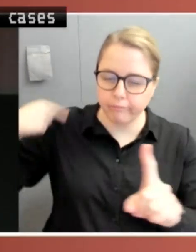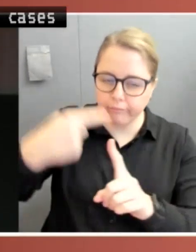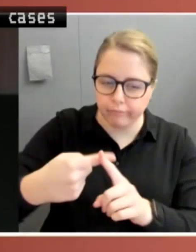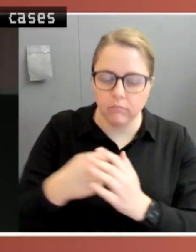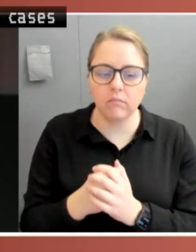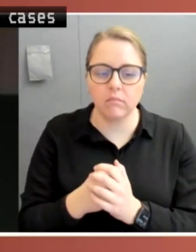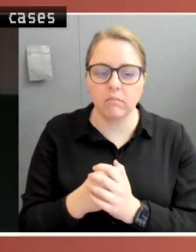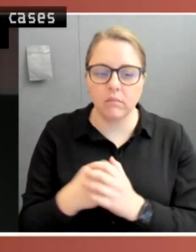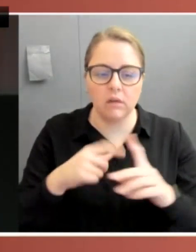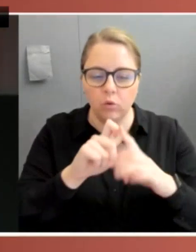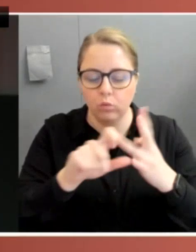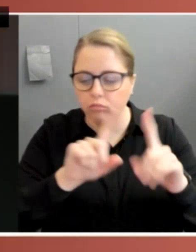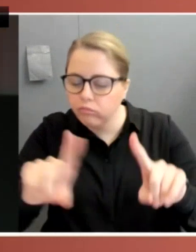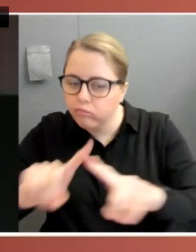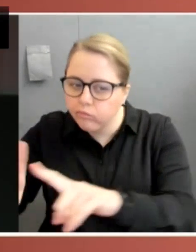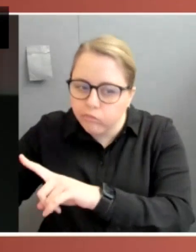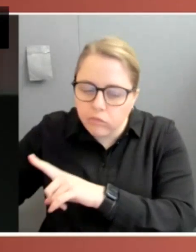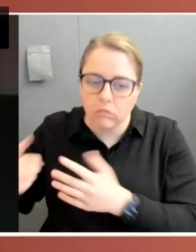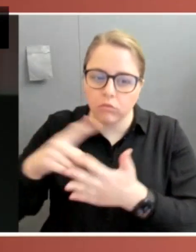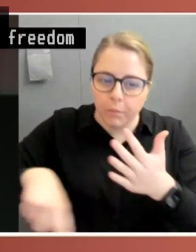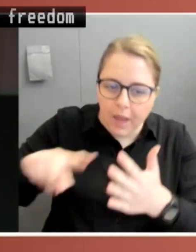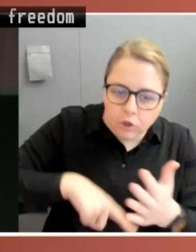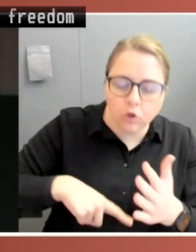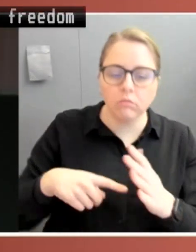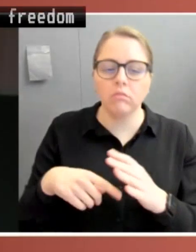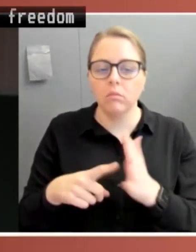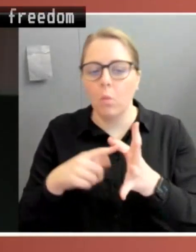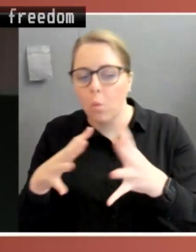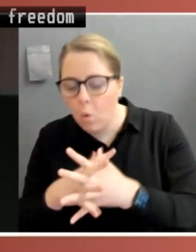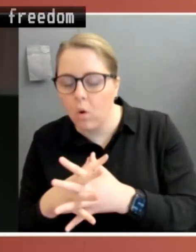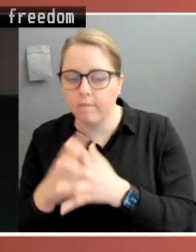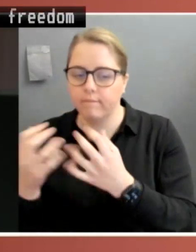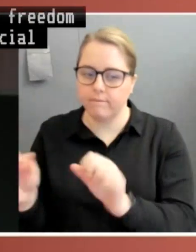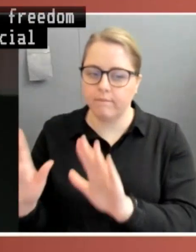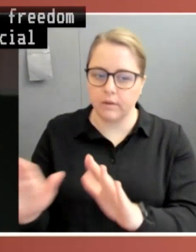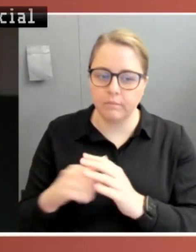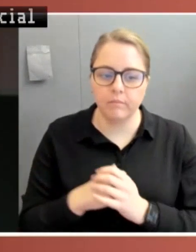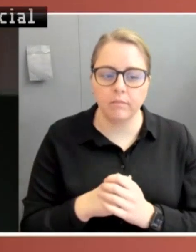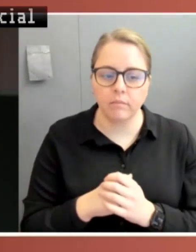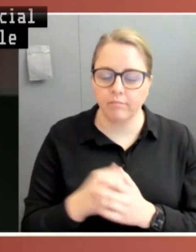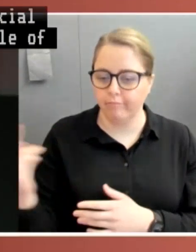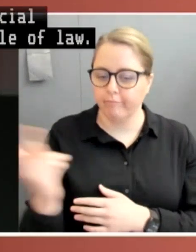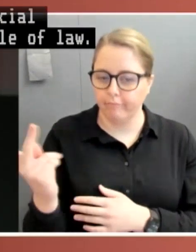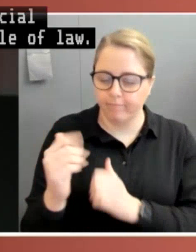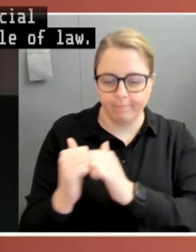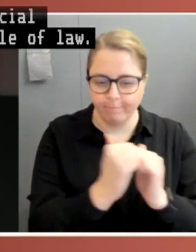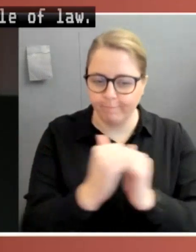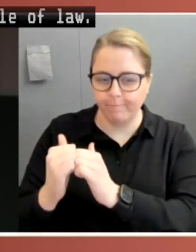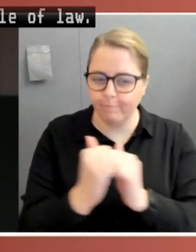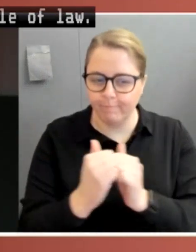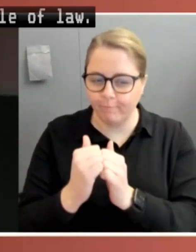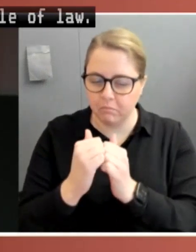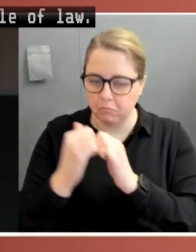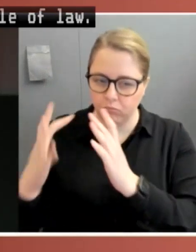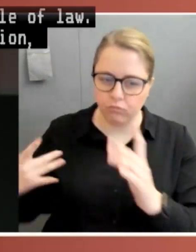freedom from racial discrimination and the rule of law. No strangers to collaboration, Dr Hobbs and Professor Williams will today